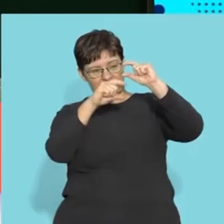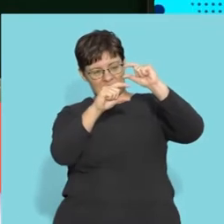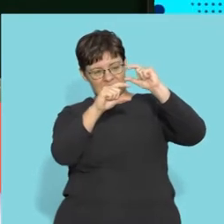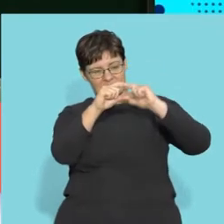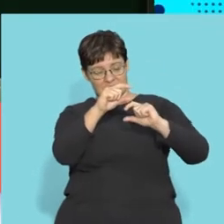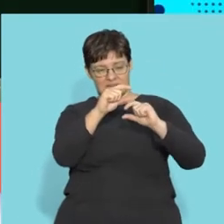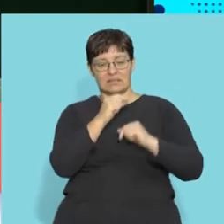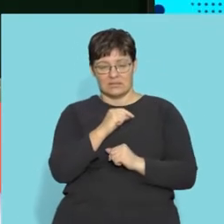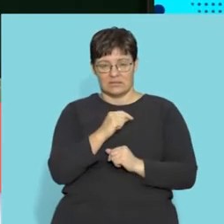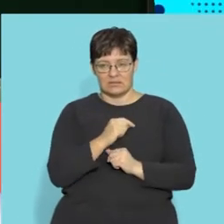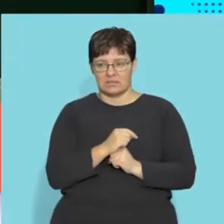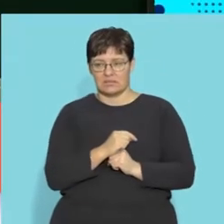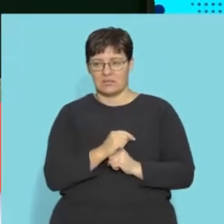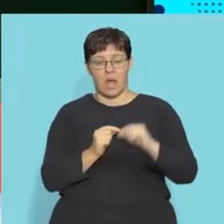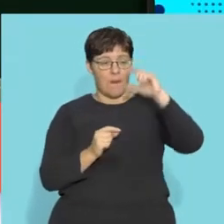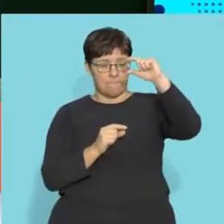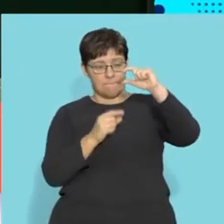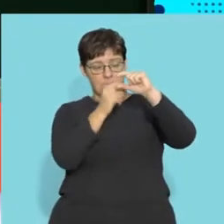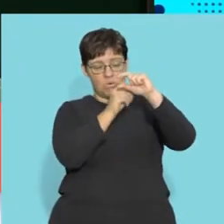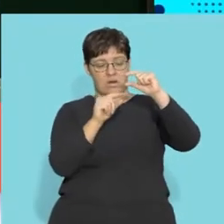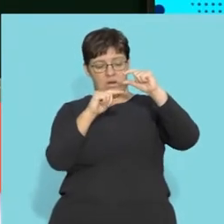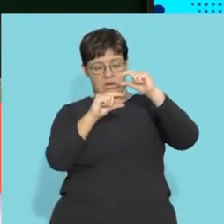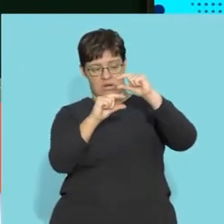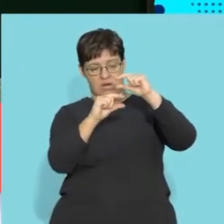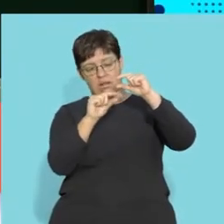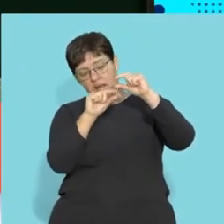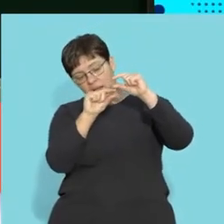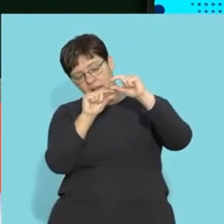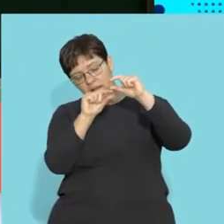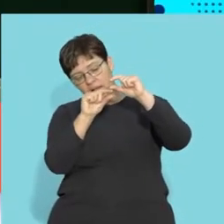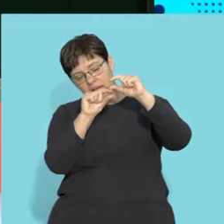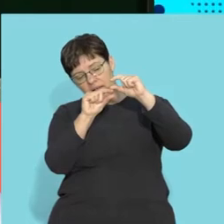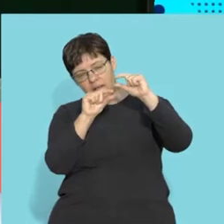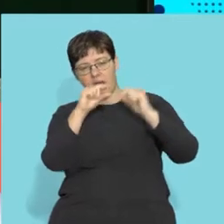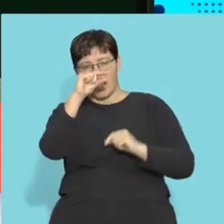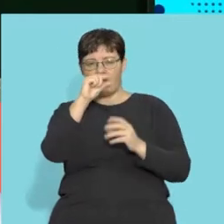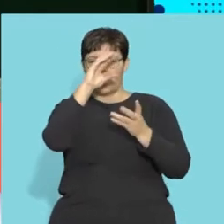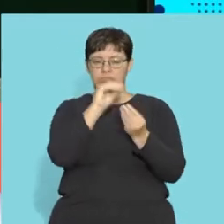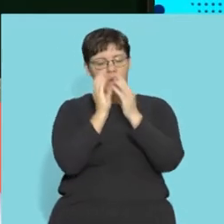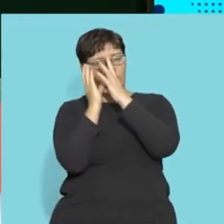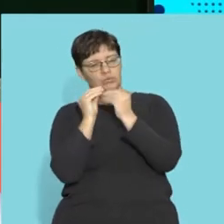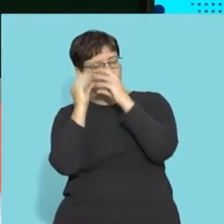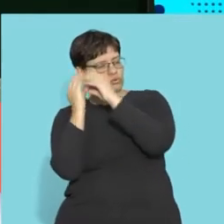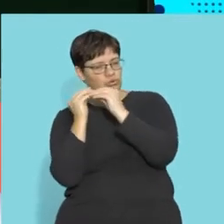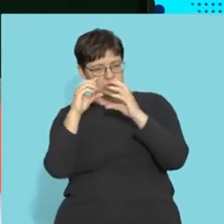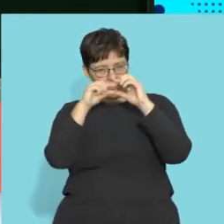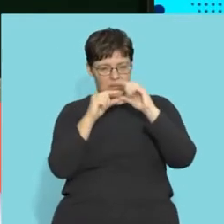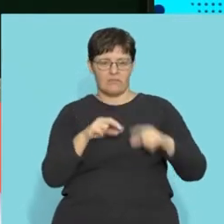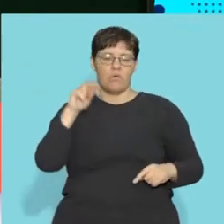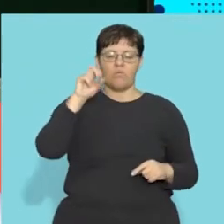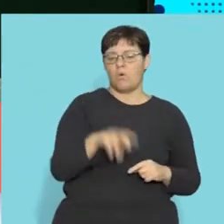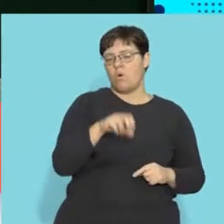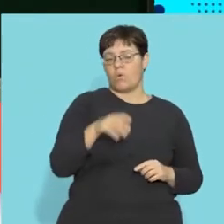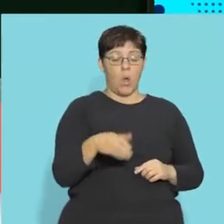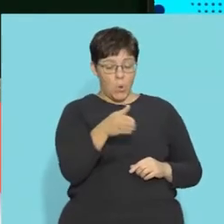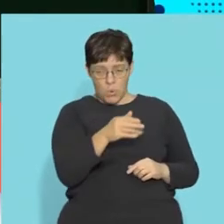They are basically little cushions. There's bone, there's a bone, and there's a little cushion. Right. If it wasn't